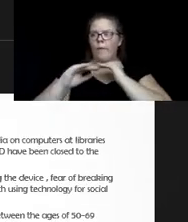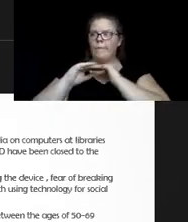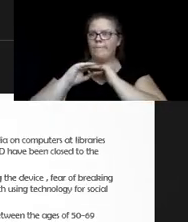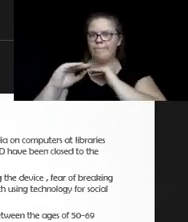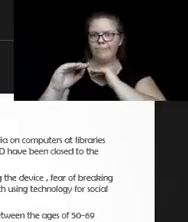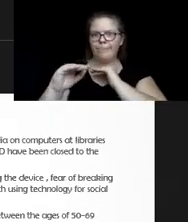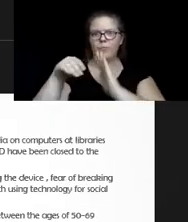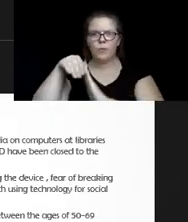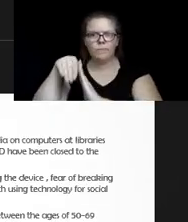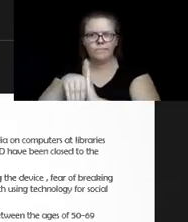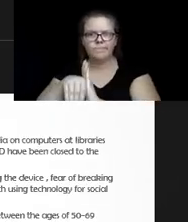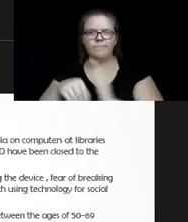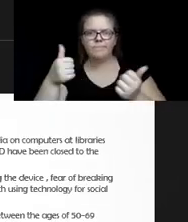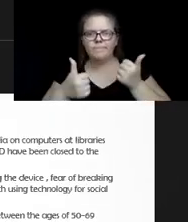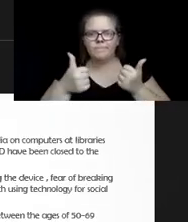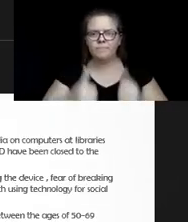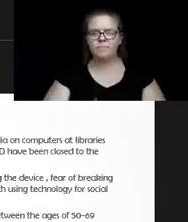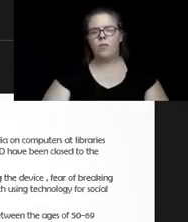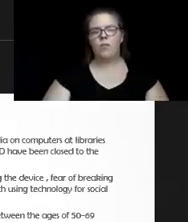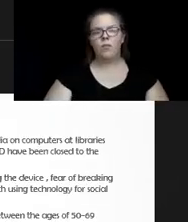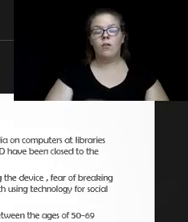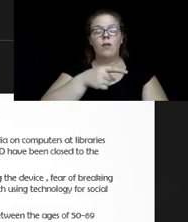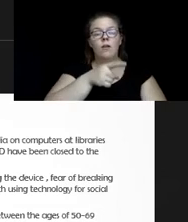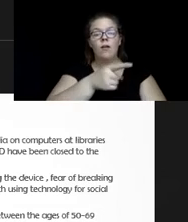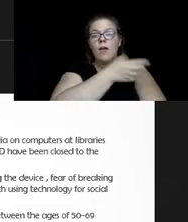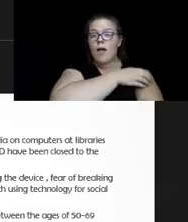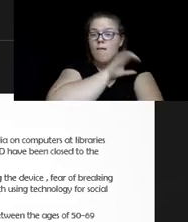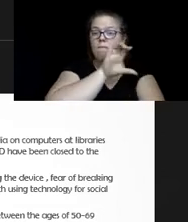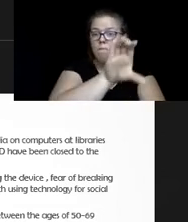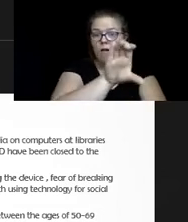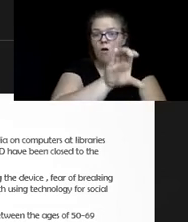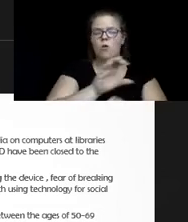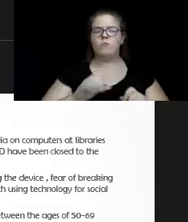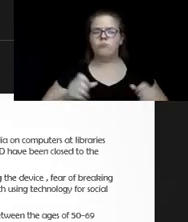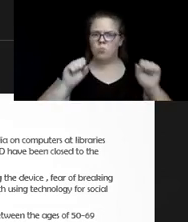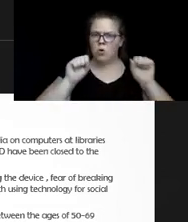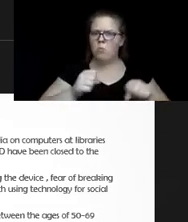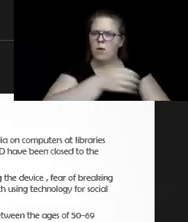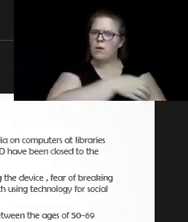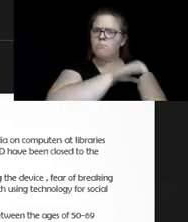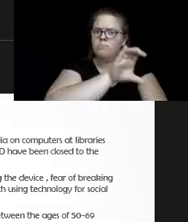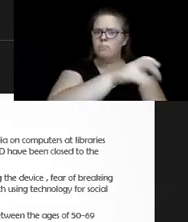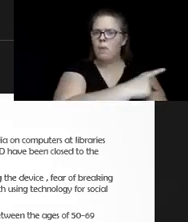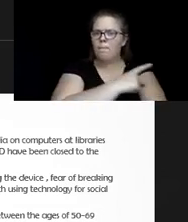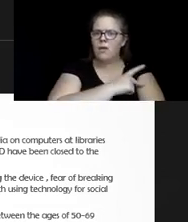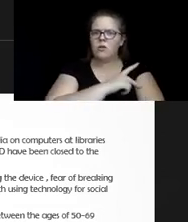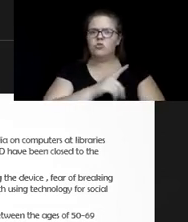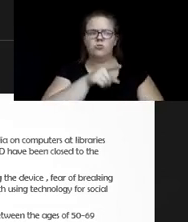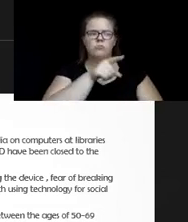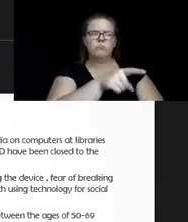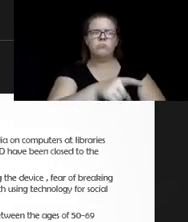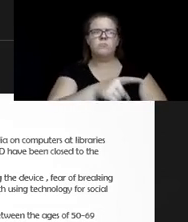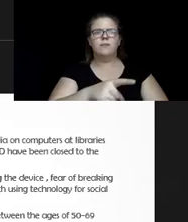Empowerment. This is something we can do. And we can empower our patients and clients to ask for what they need to help them find their voice,